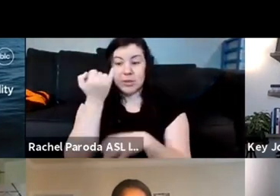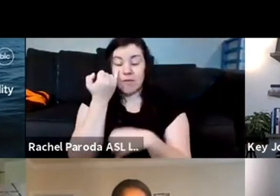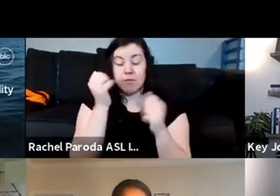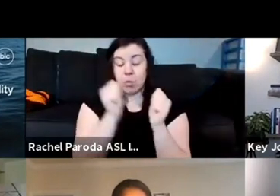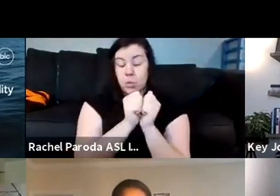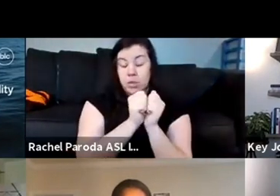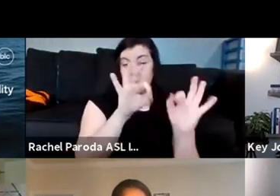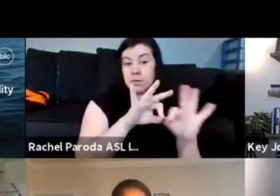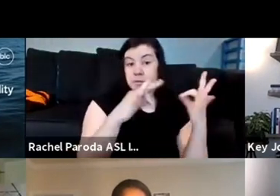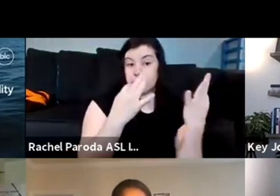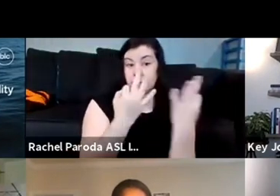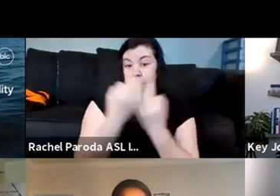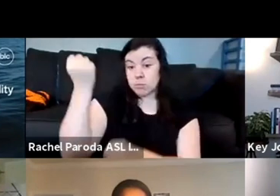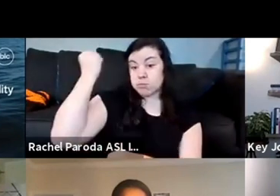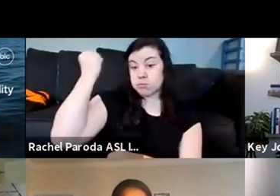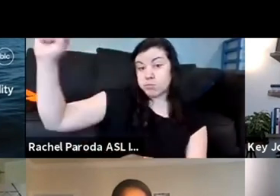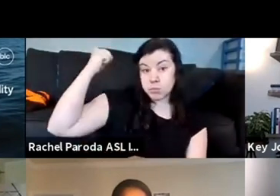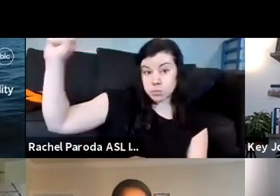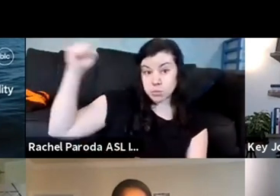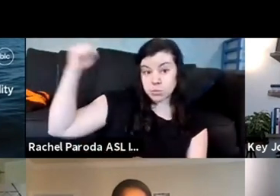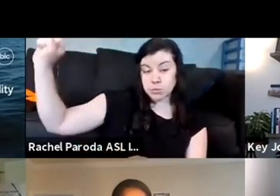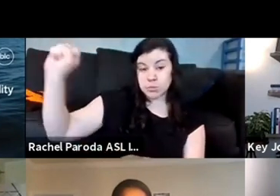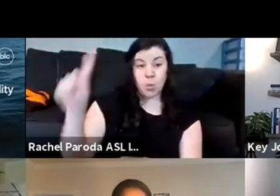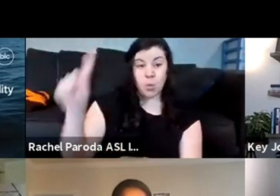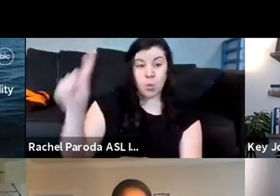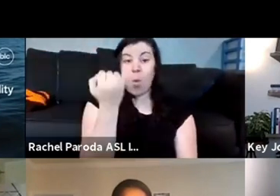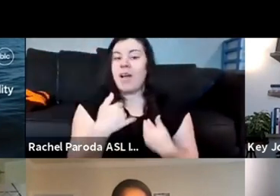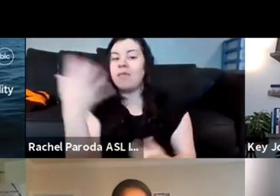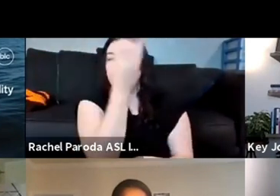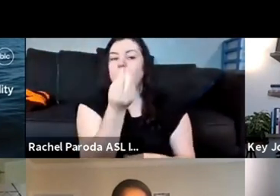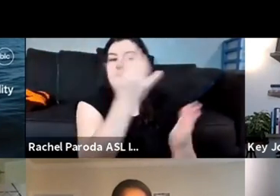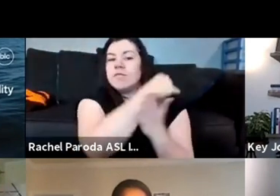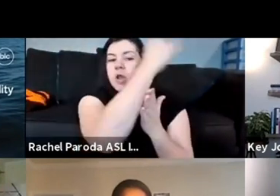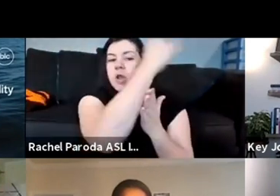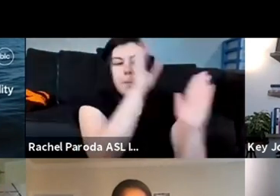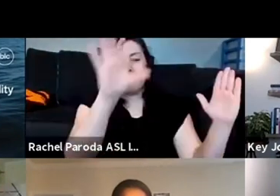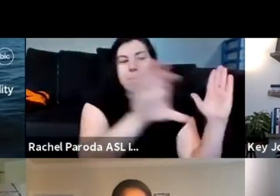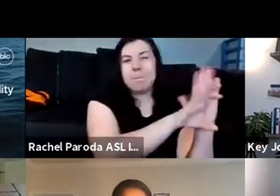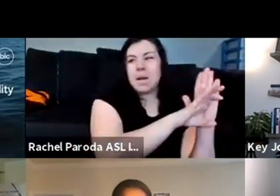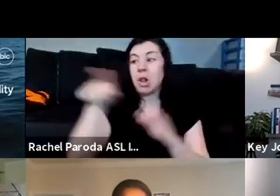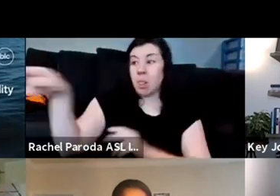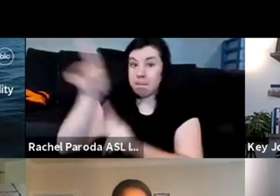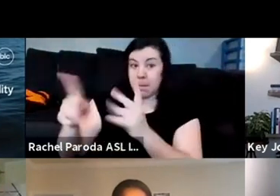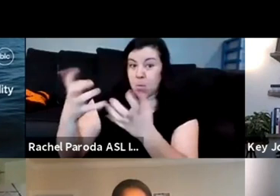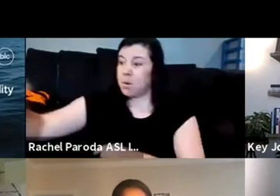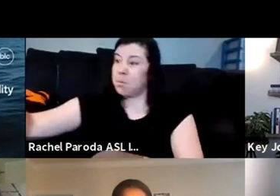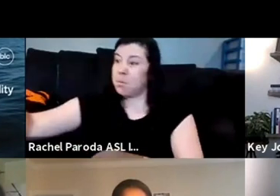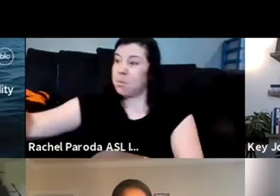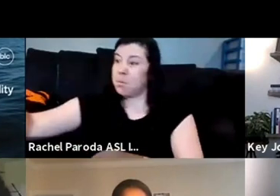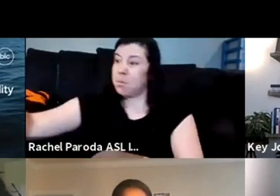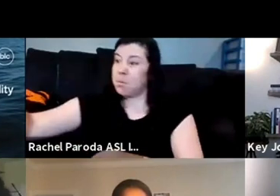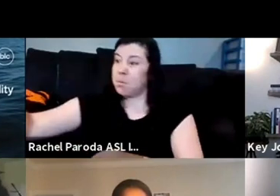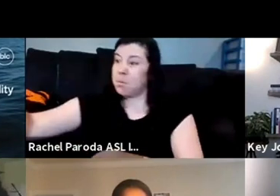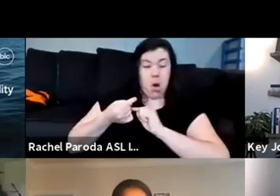unless we had beautiful artwork um people would want to injure us they would want to harm us intentionally and